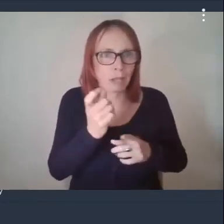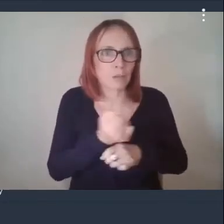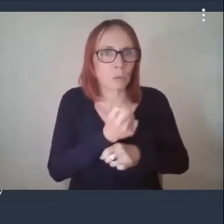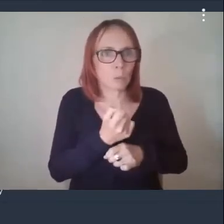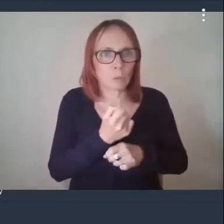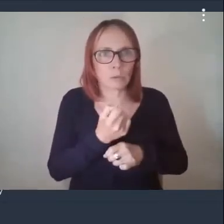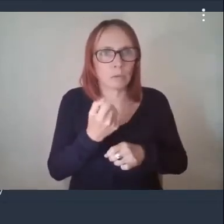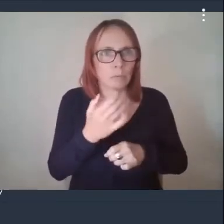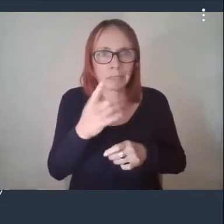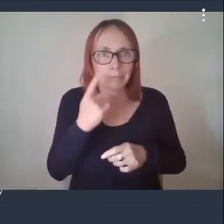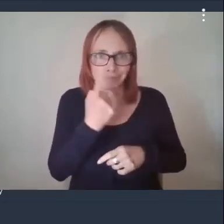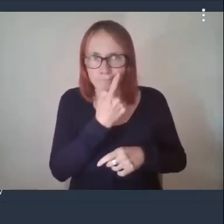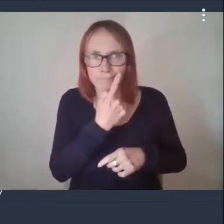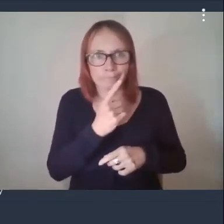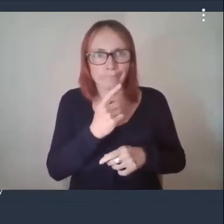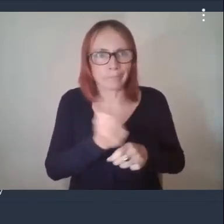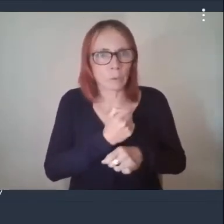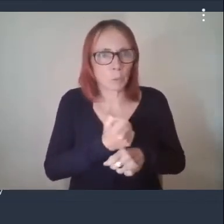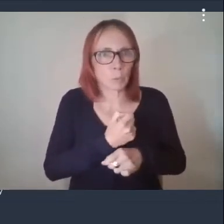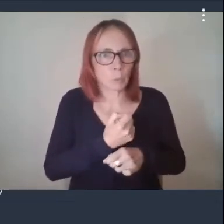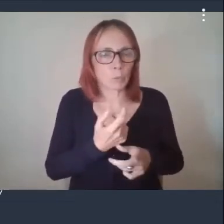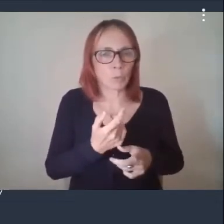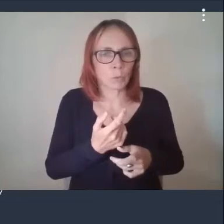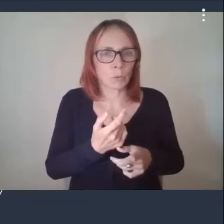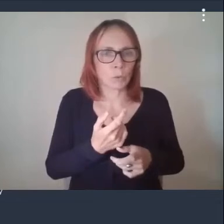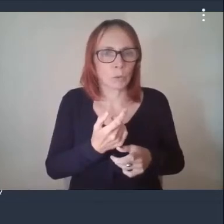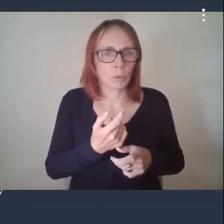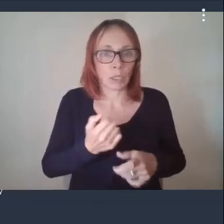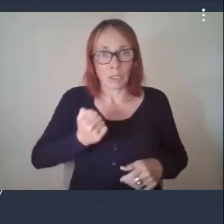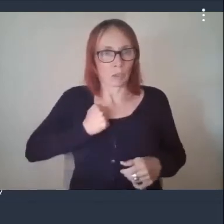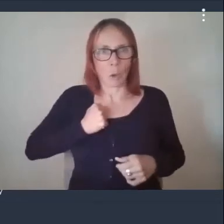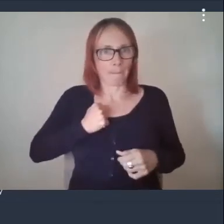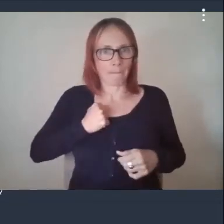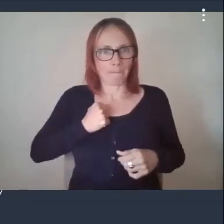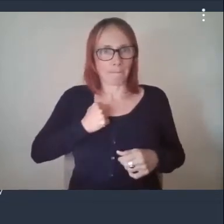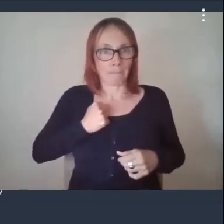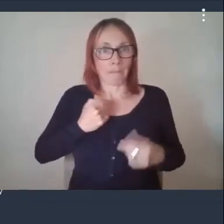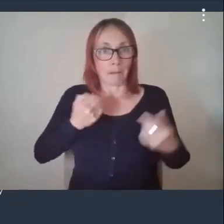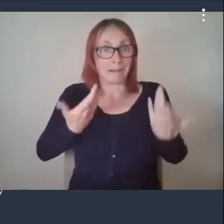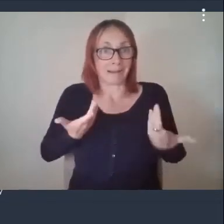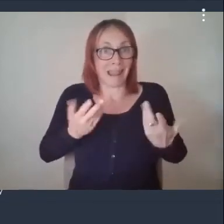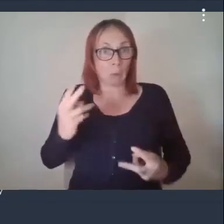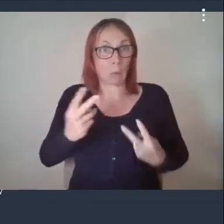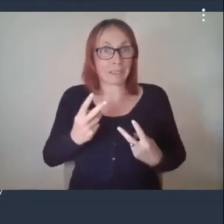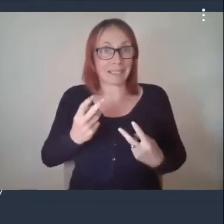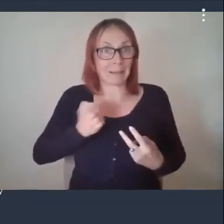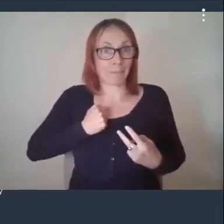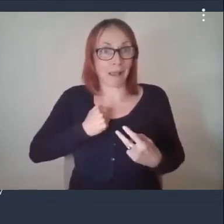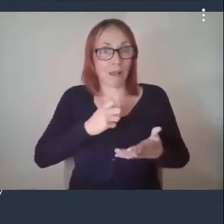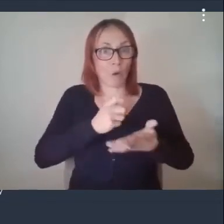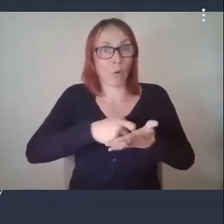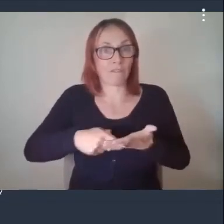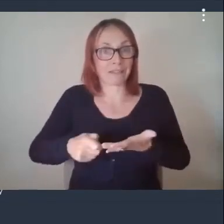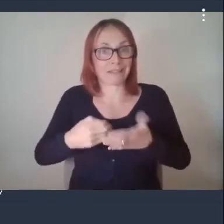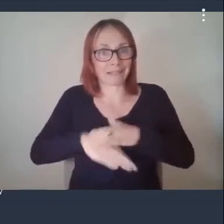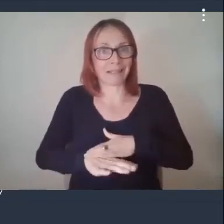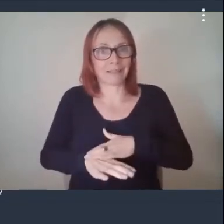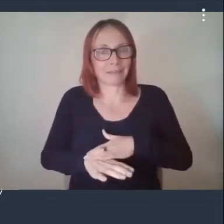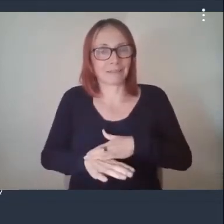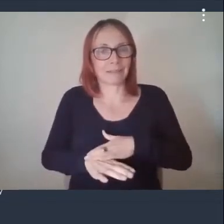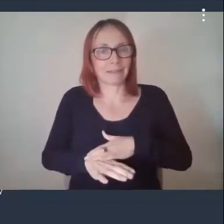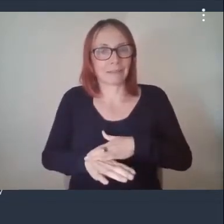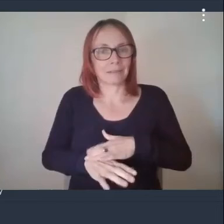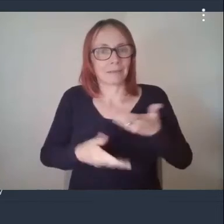reopening and this isn't my house i'm sitting in this is my office at cross hill i now spend